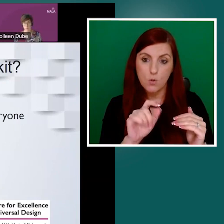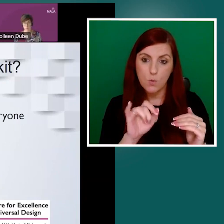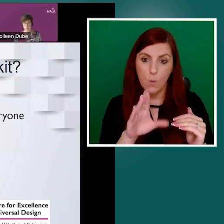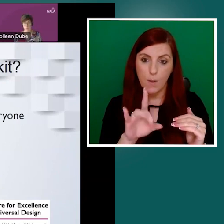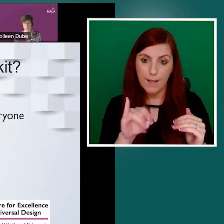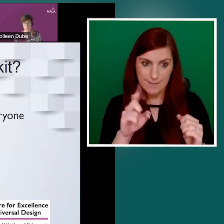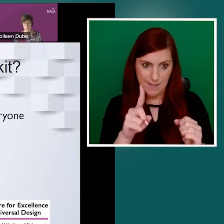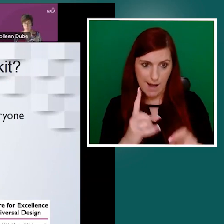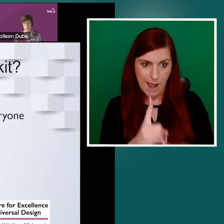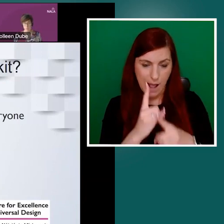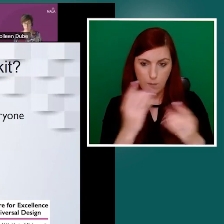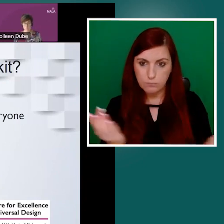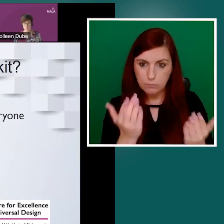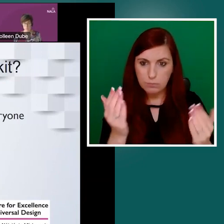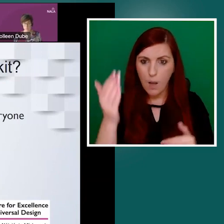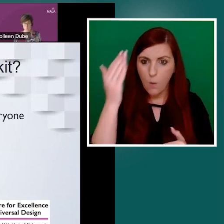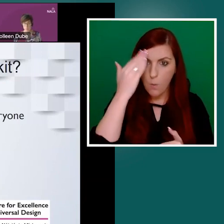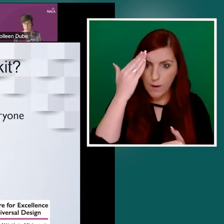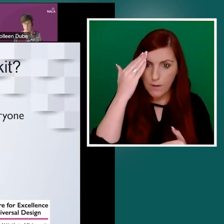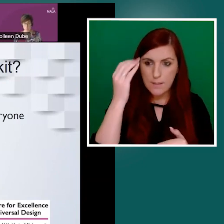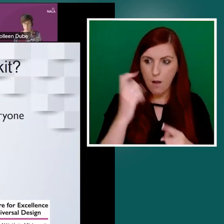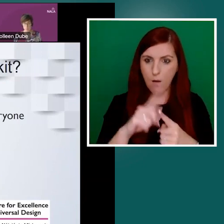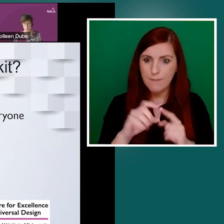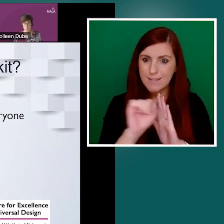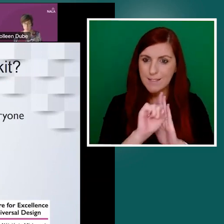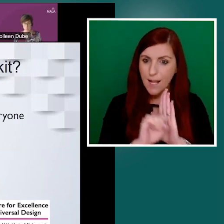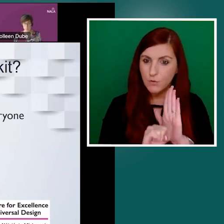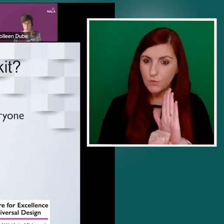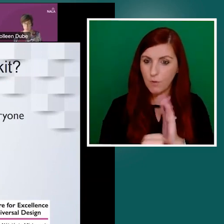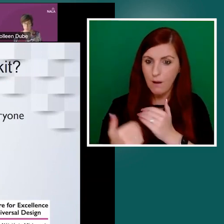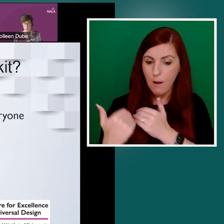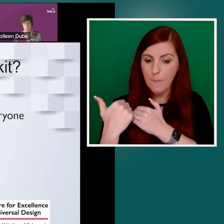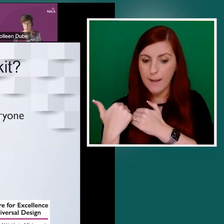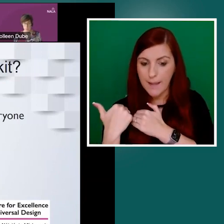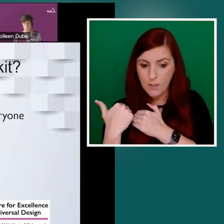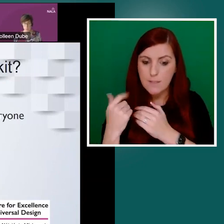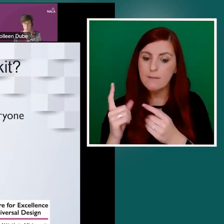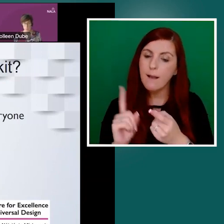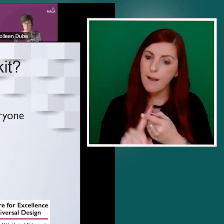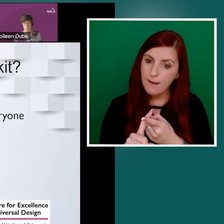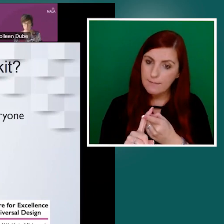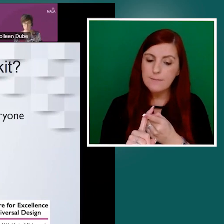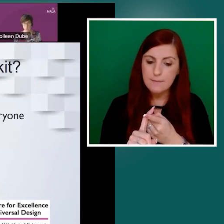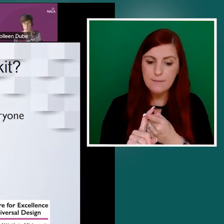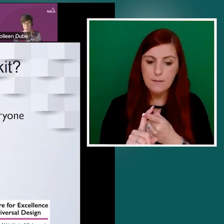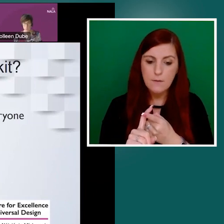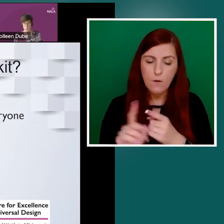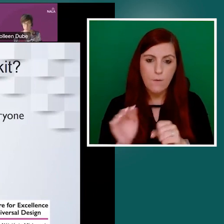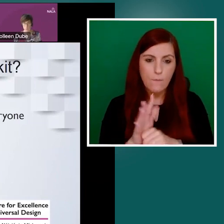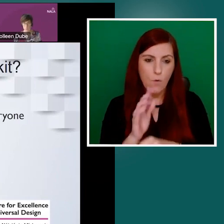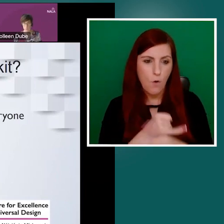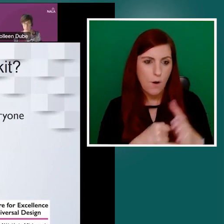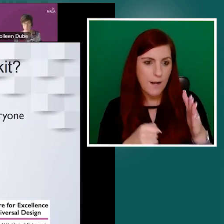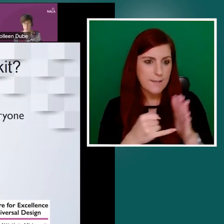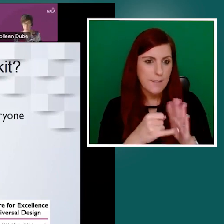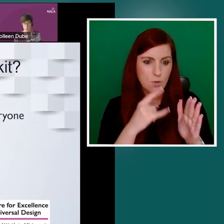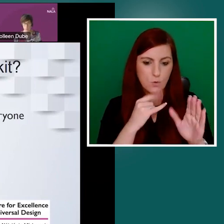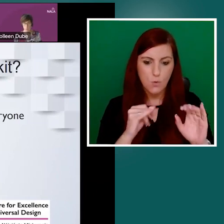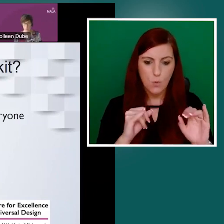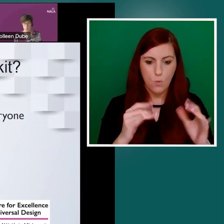also for organizations to enjoy the business case benefits that they would derive from